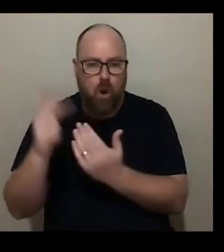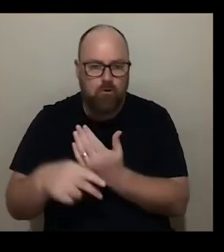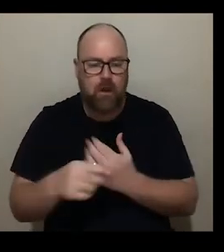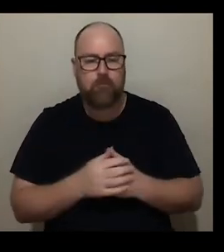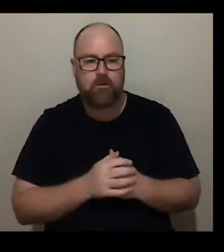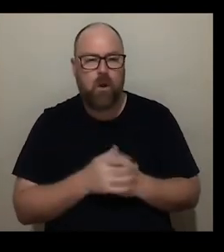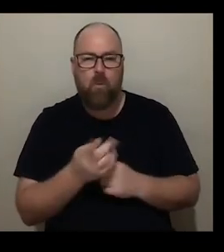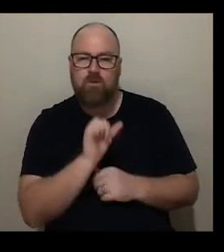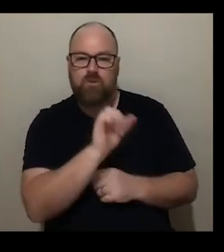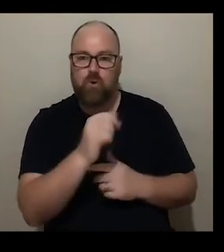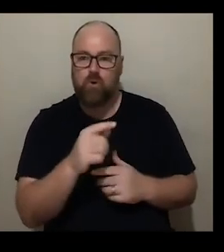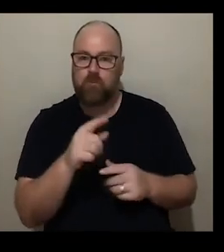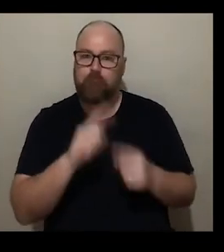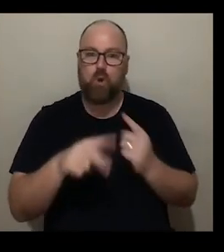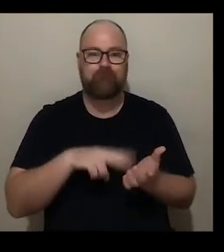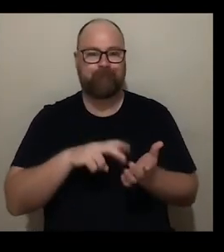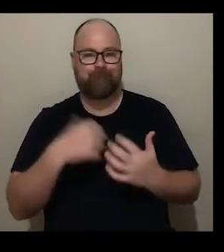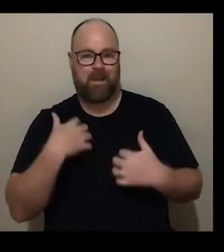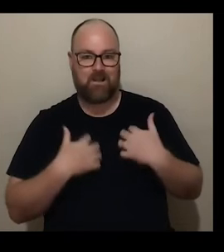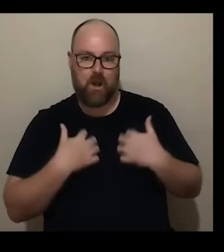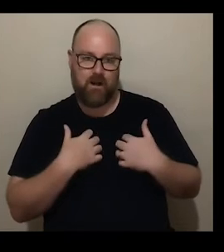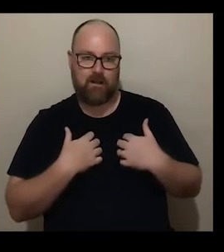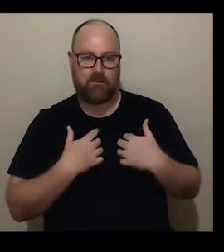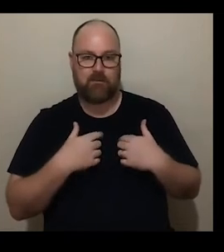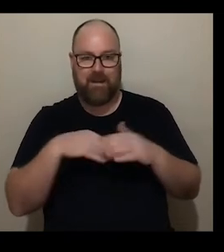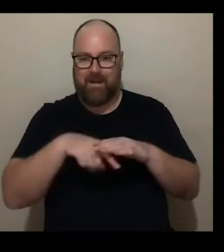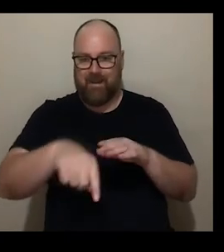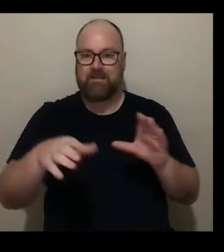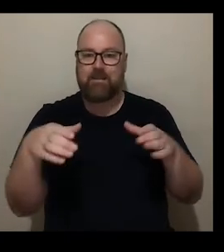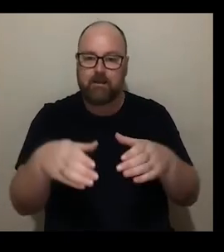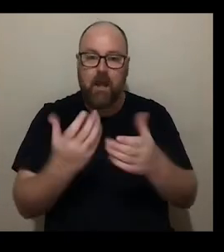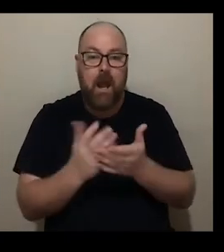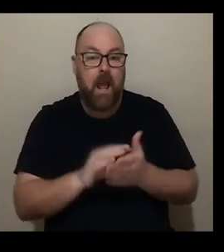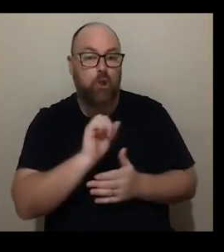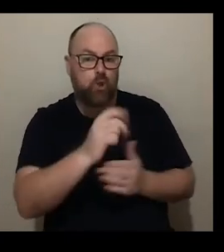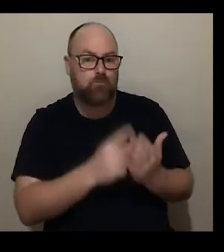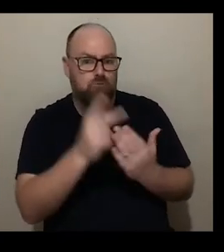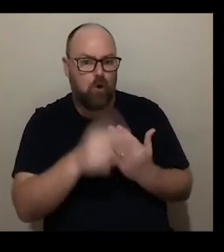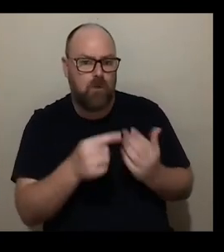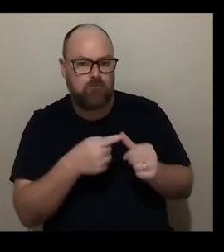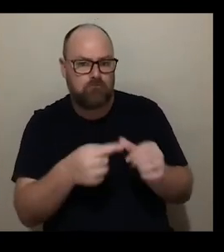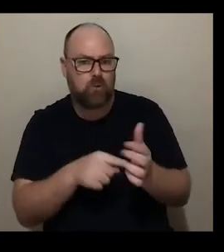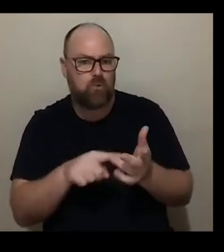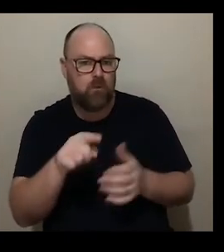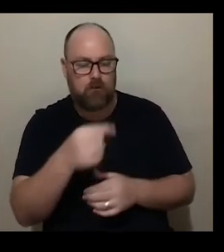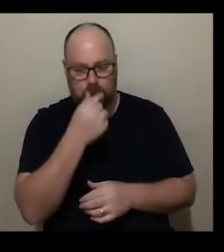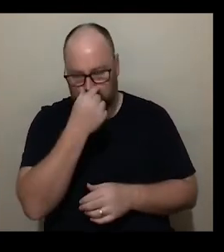feel as some of the most exciting innovations happening in the sector and how your programming responds to this